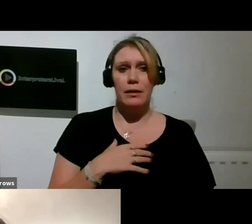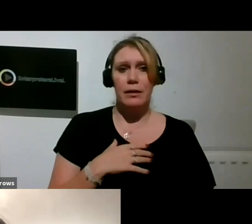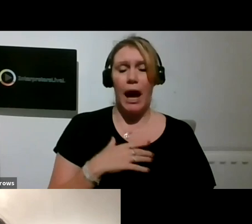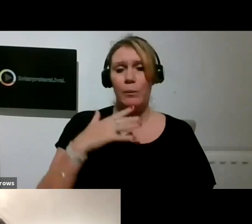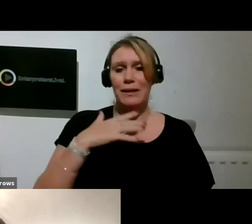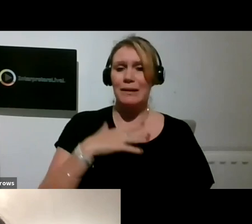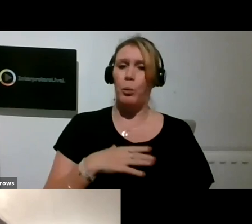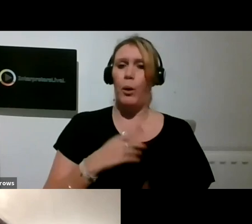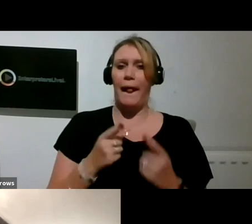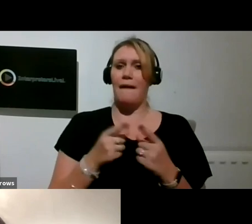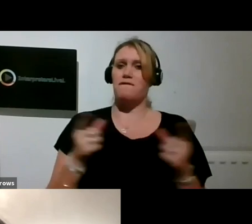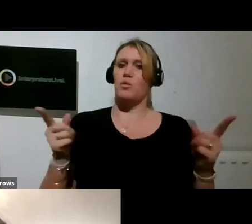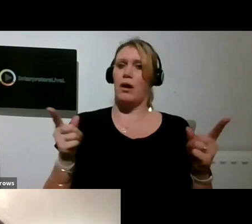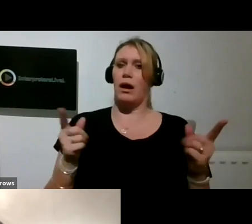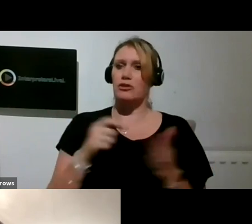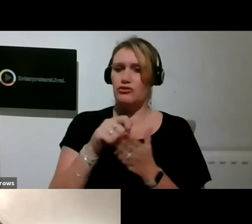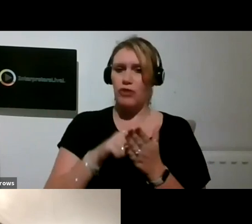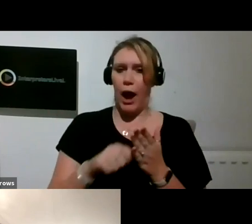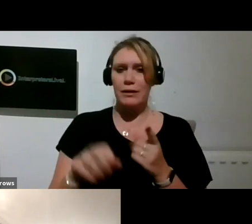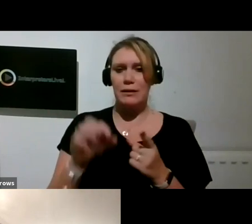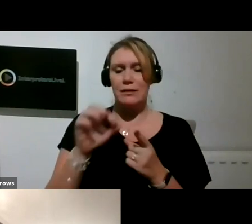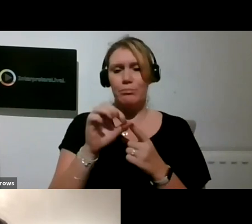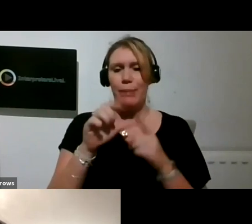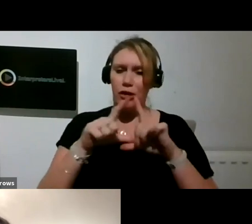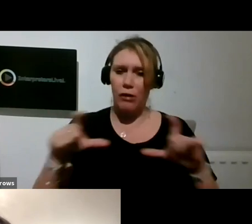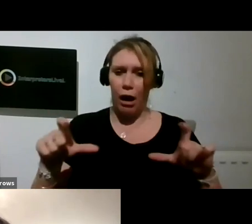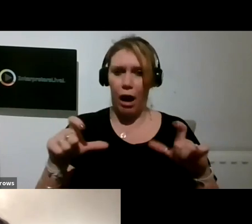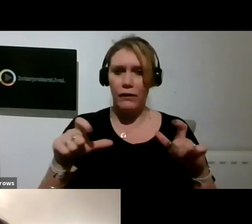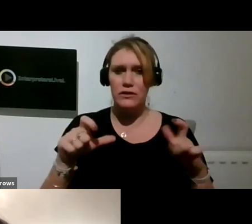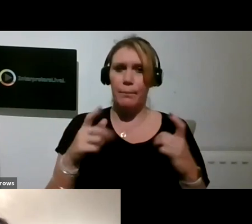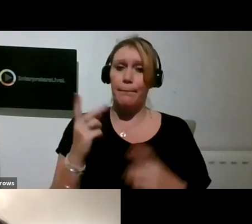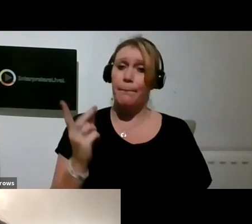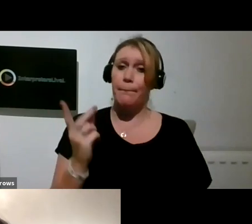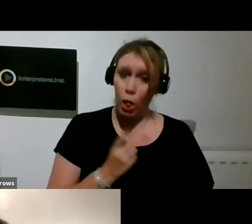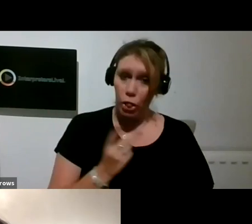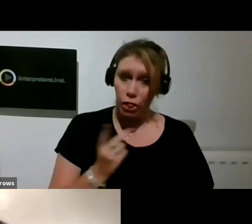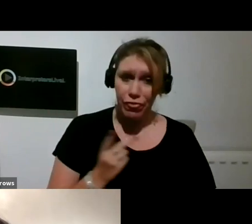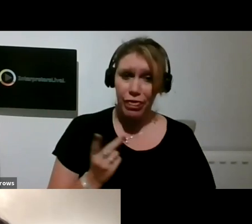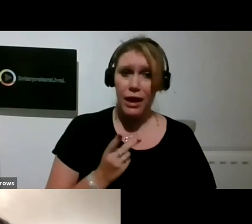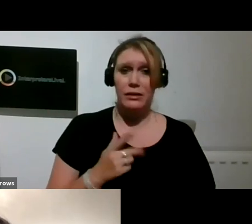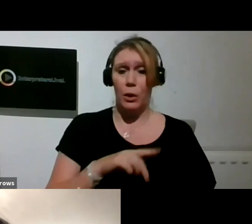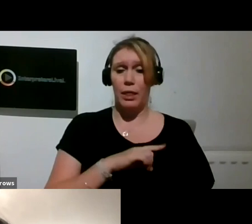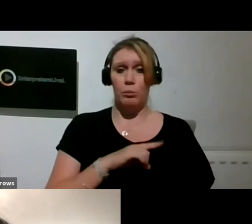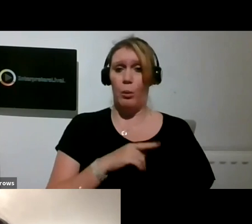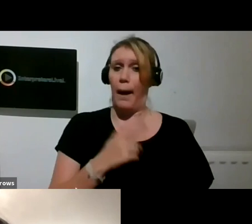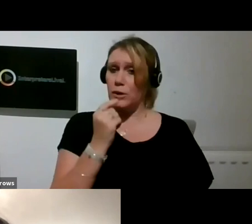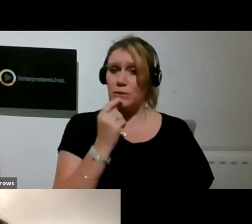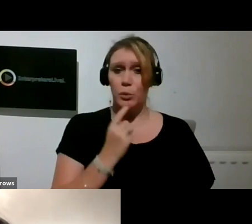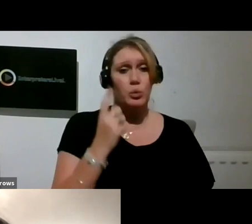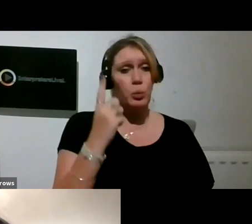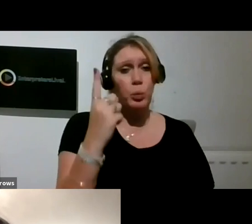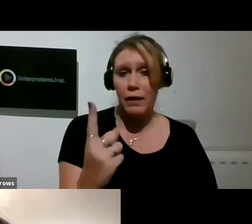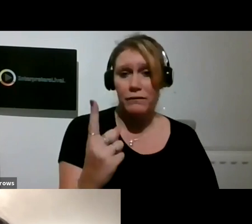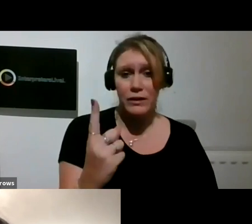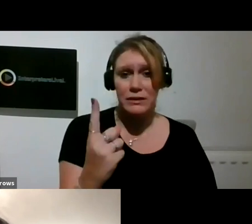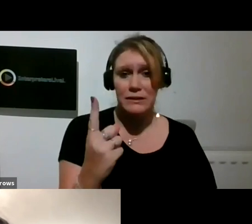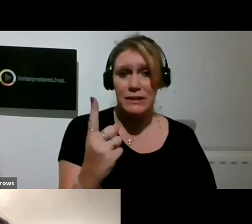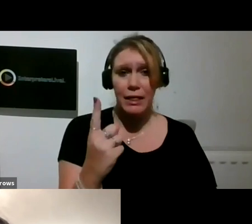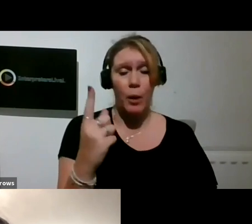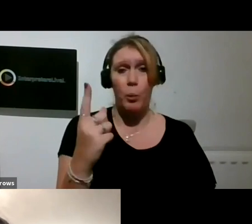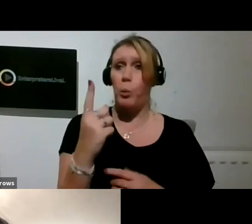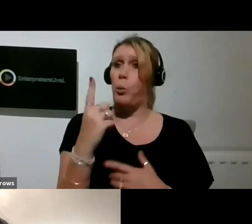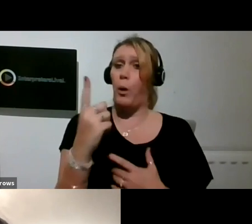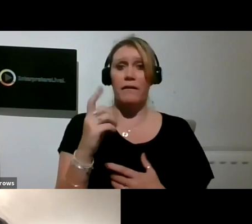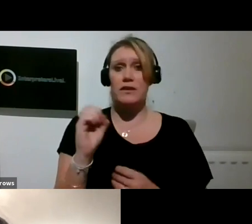us. Let's have them just send a few paragraphs to one of us. And, you know, if at all possible, one of us will fund them, one of us will